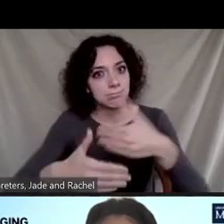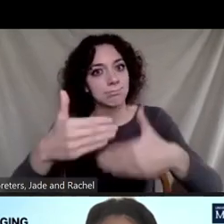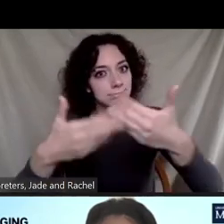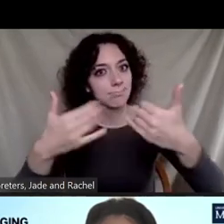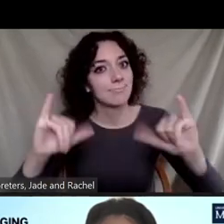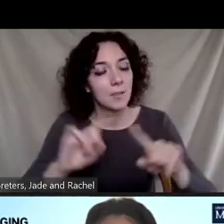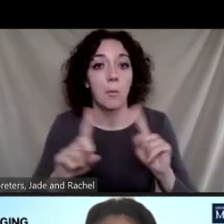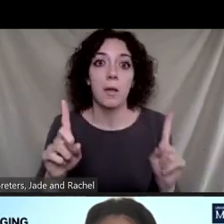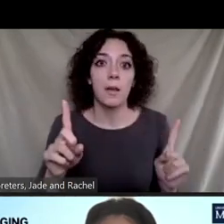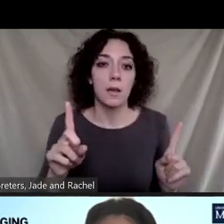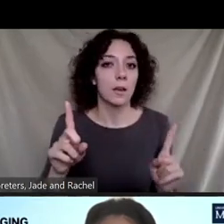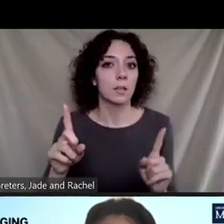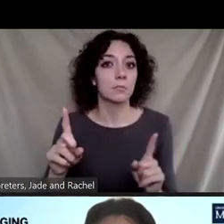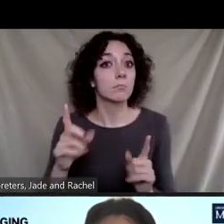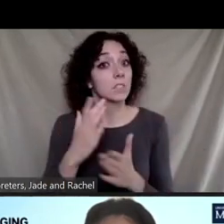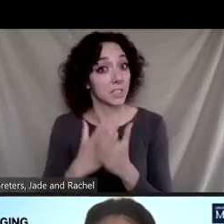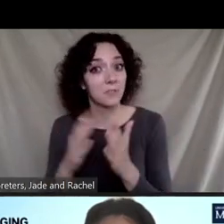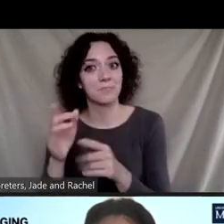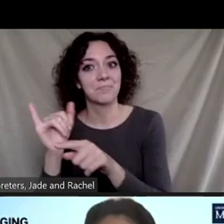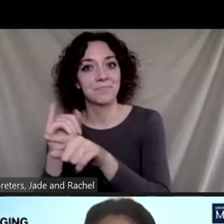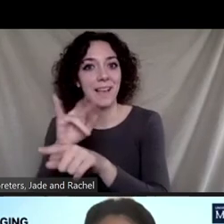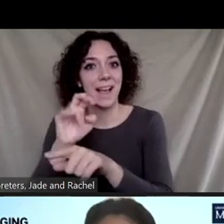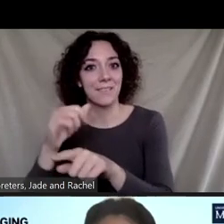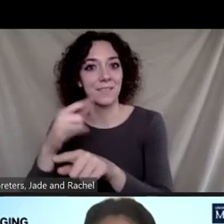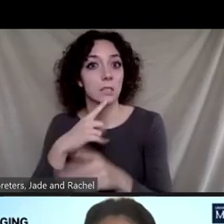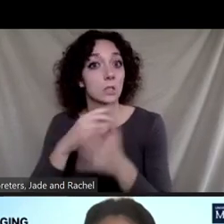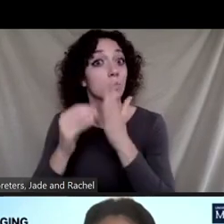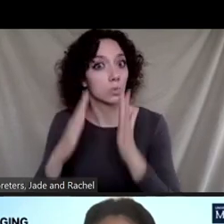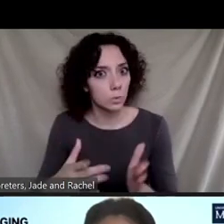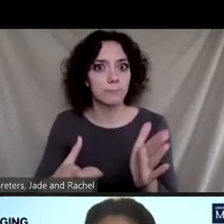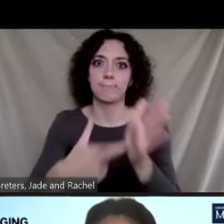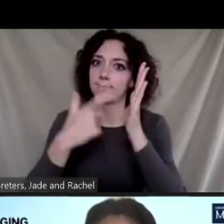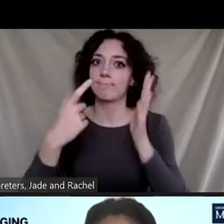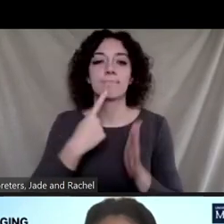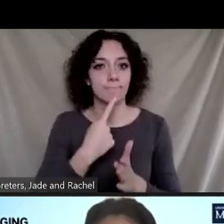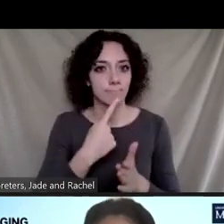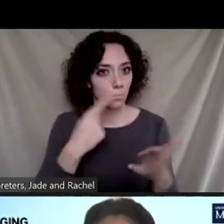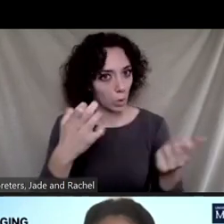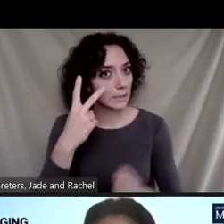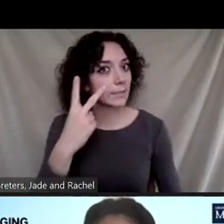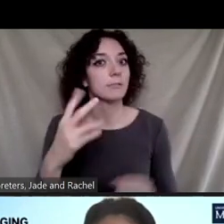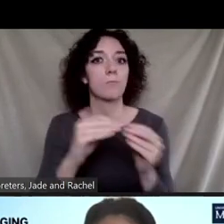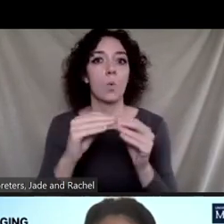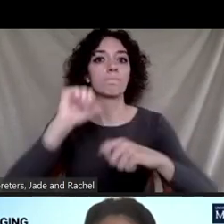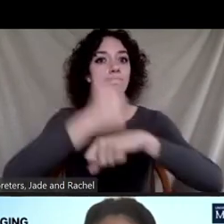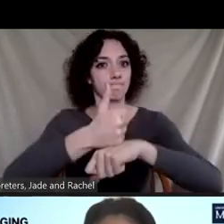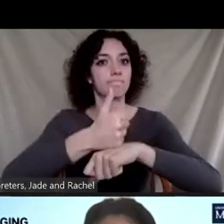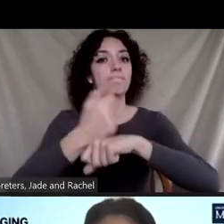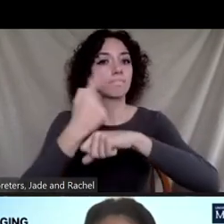yeah, the students are demanding it as well. So hopefully we'll see more standardization. Dr.